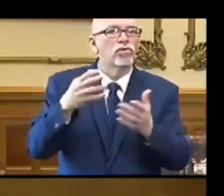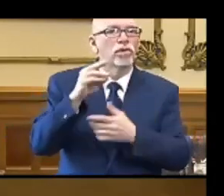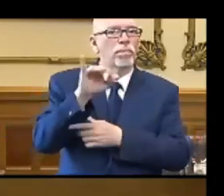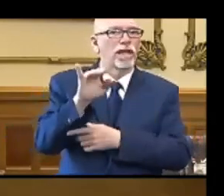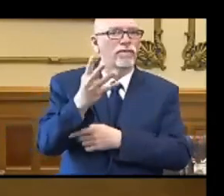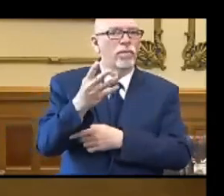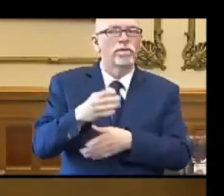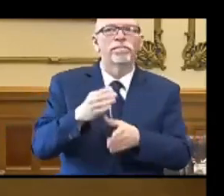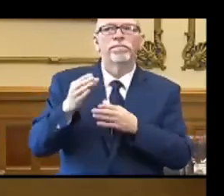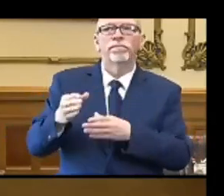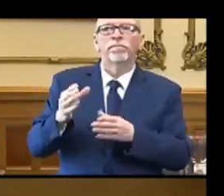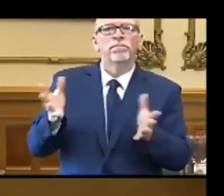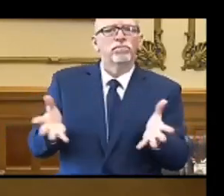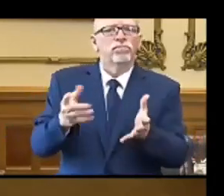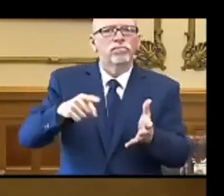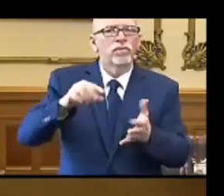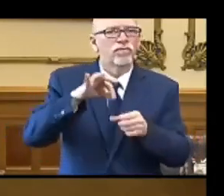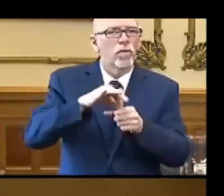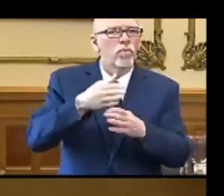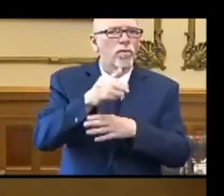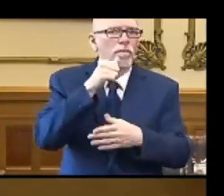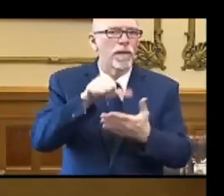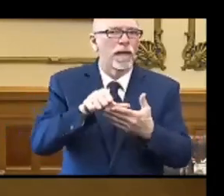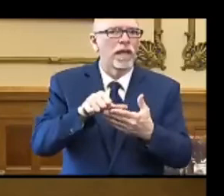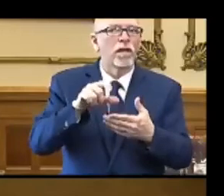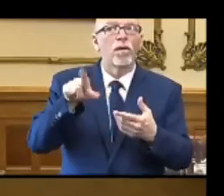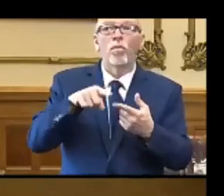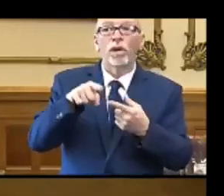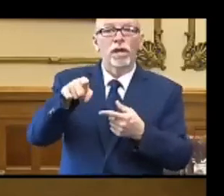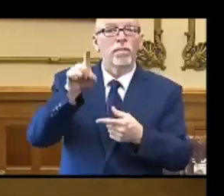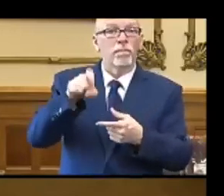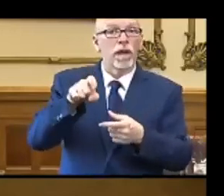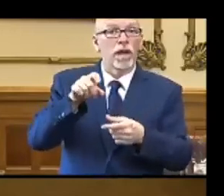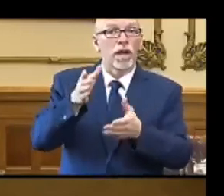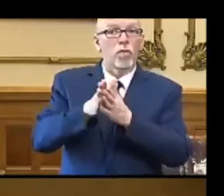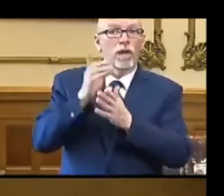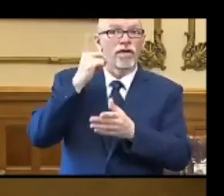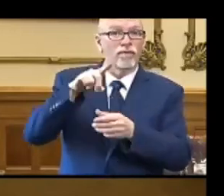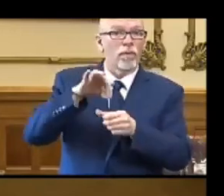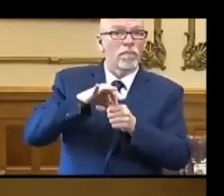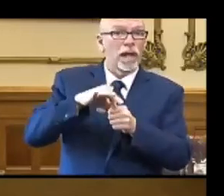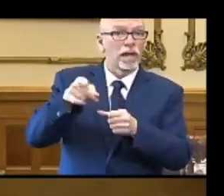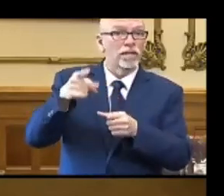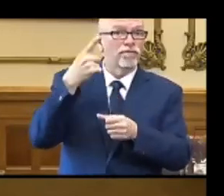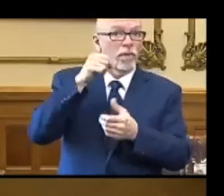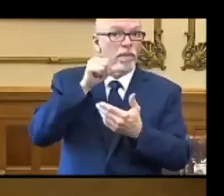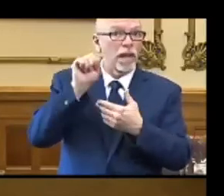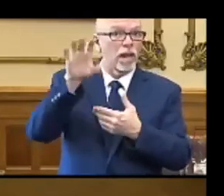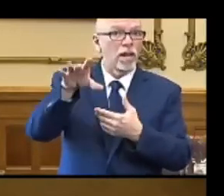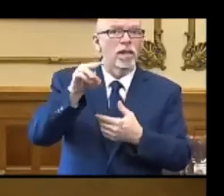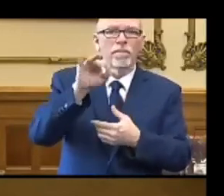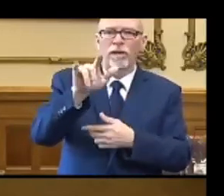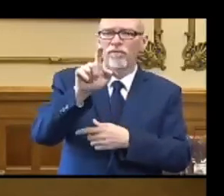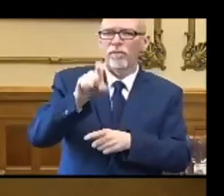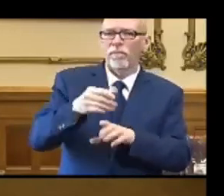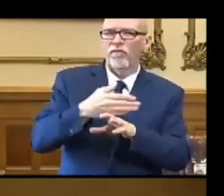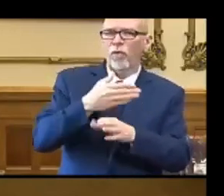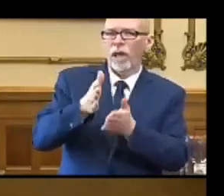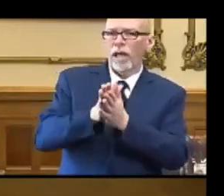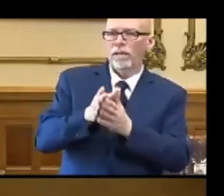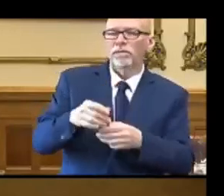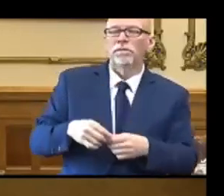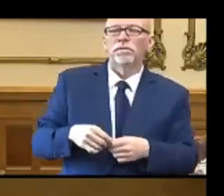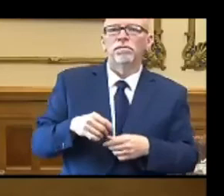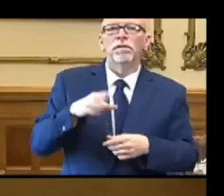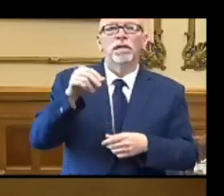encouraging people to vote by mail, and the deadline to request a ballot, again, is May 21st. Also, those ballots must be